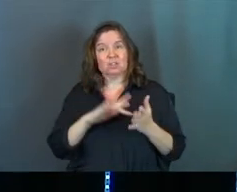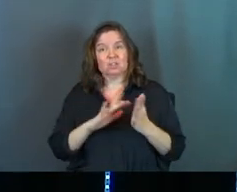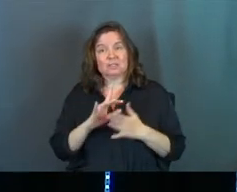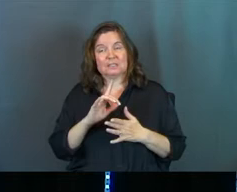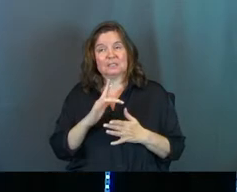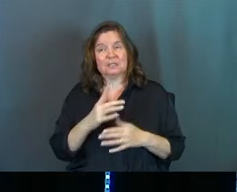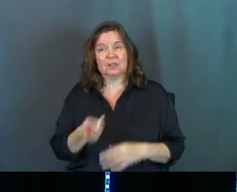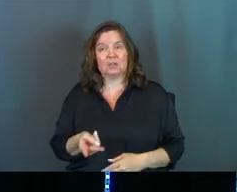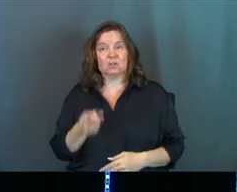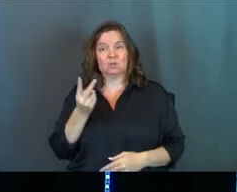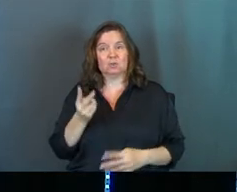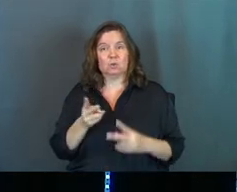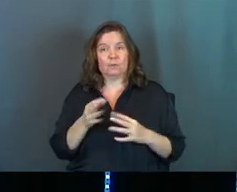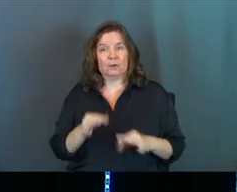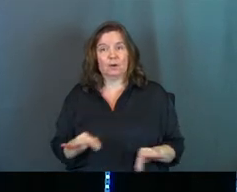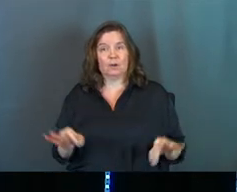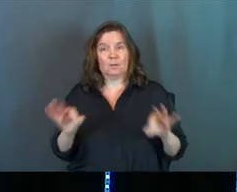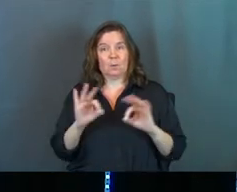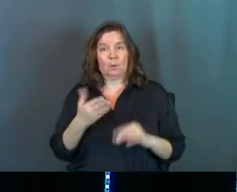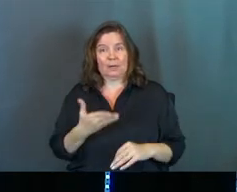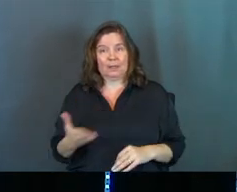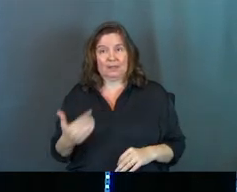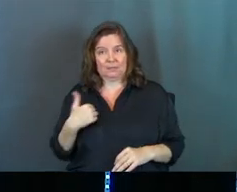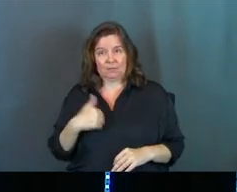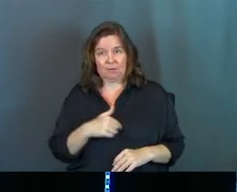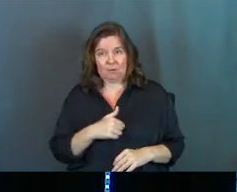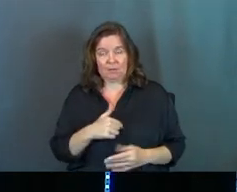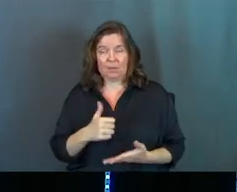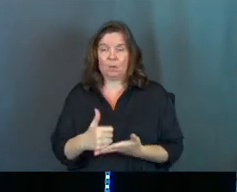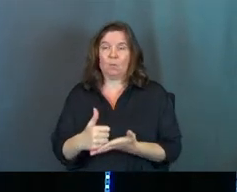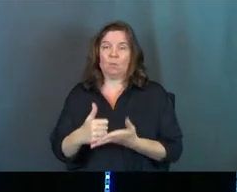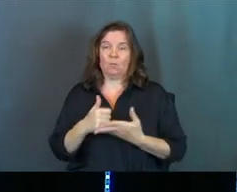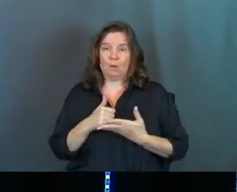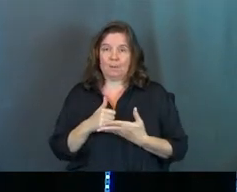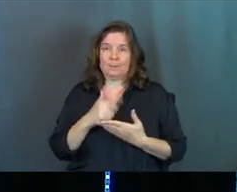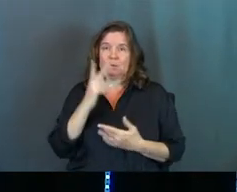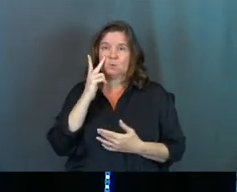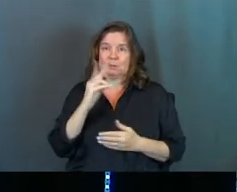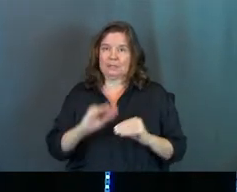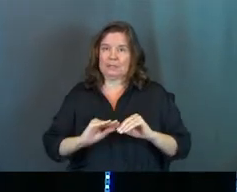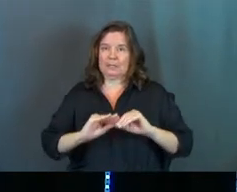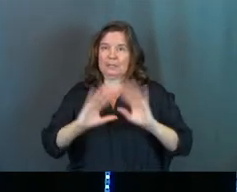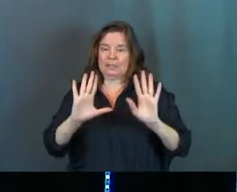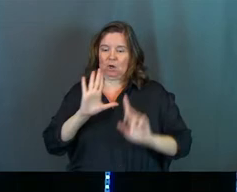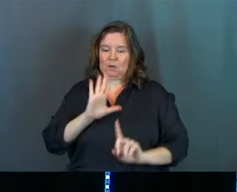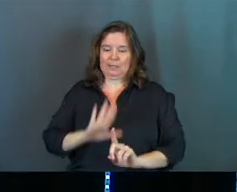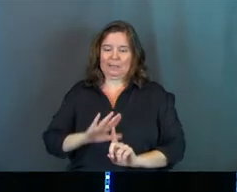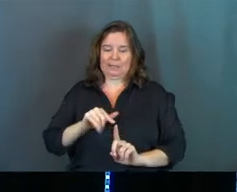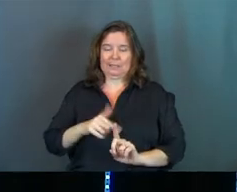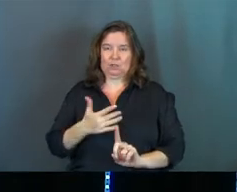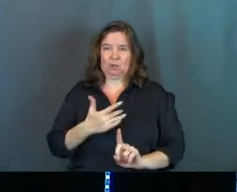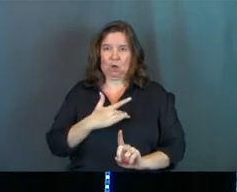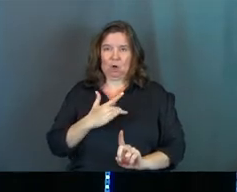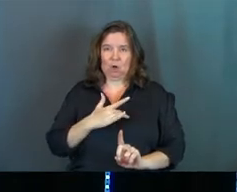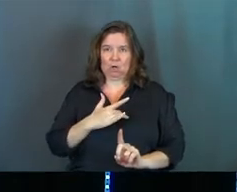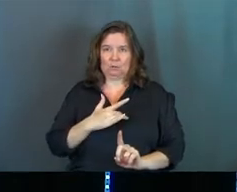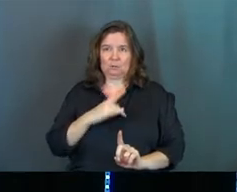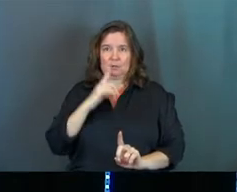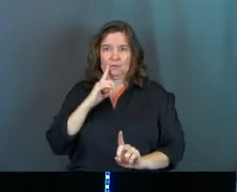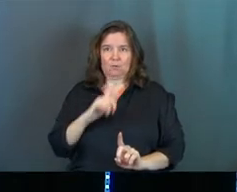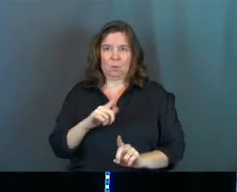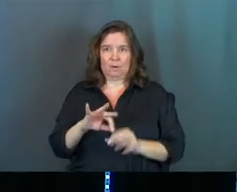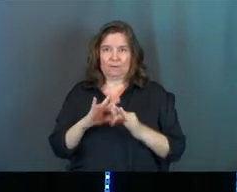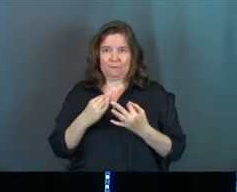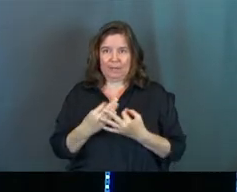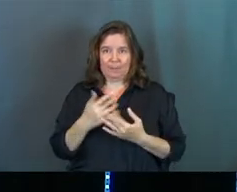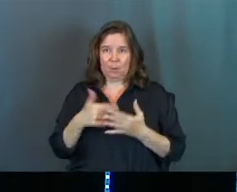is revealing two very important things for us. Two things that are going to help us to see what his heart is when it comes to extended family and